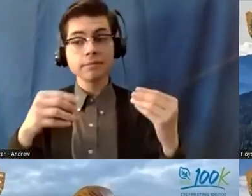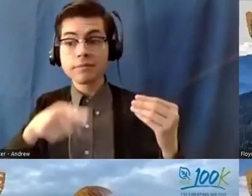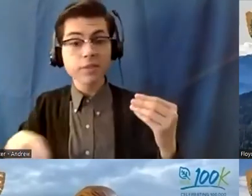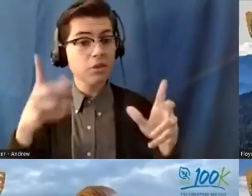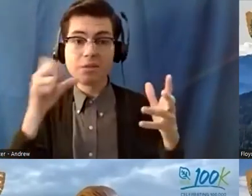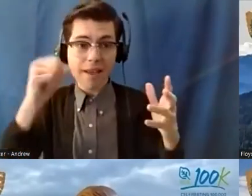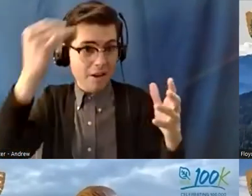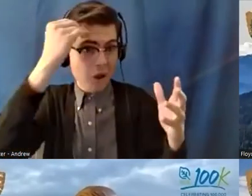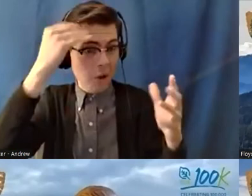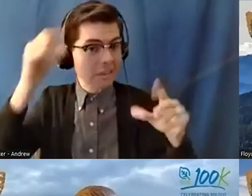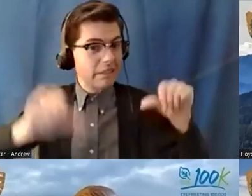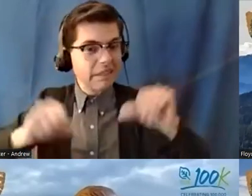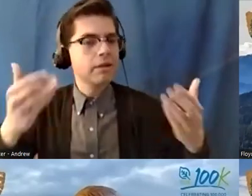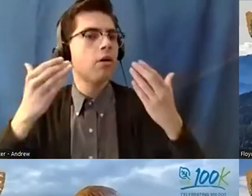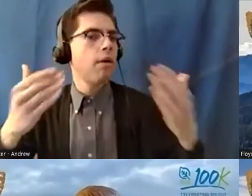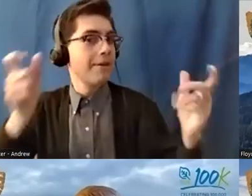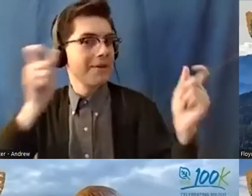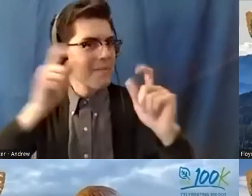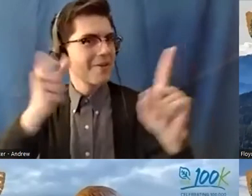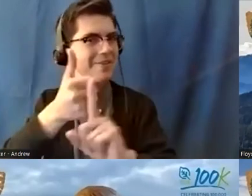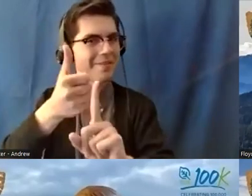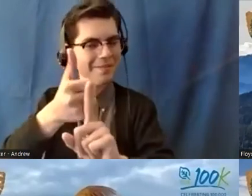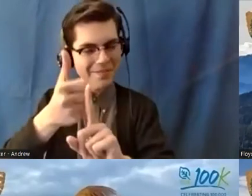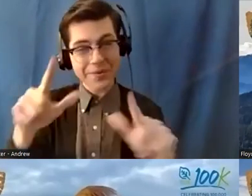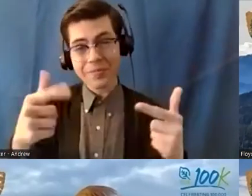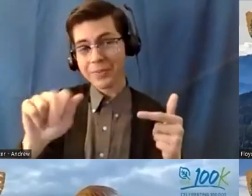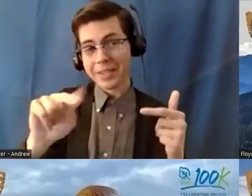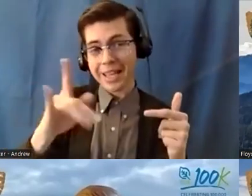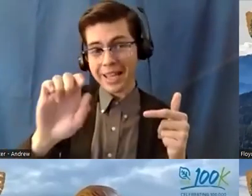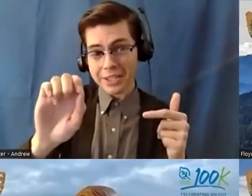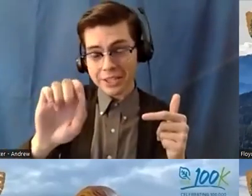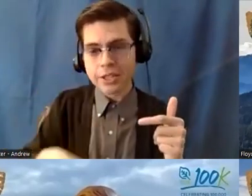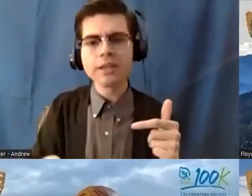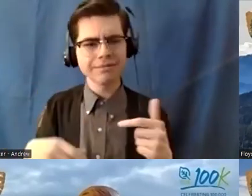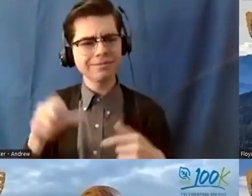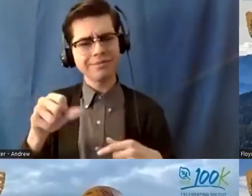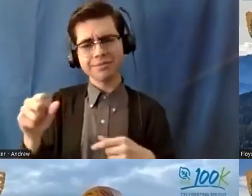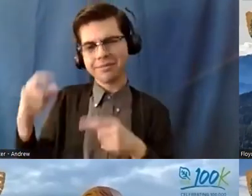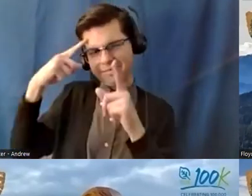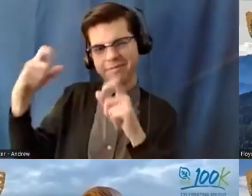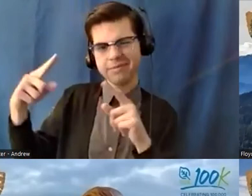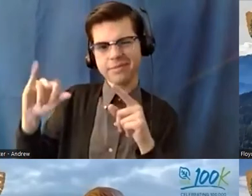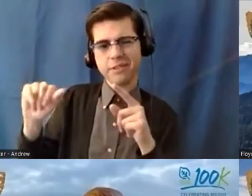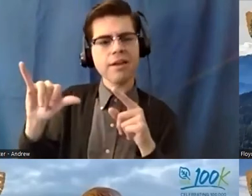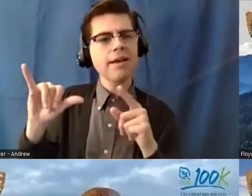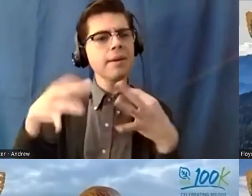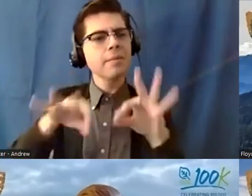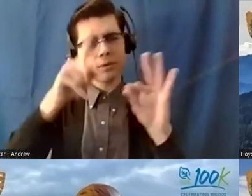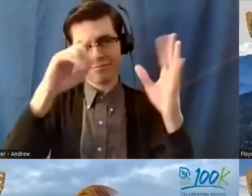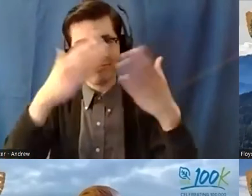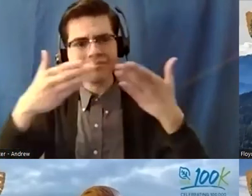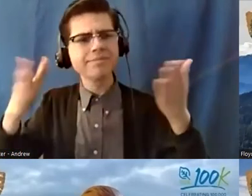thanks jay angie yeah i'm kind of picking it back off of jay just be open-minded and grow but also